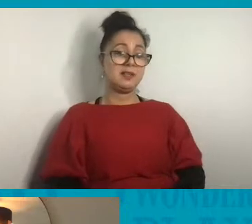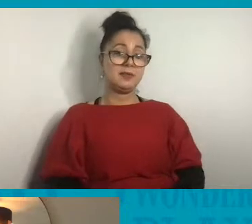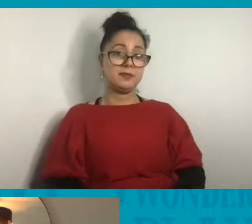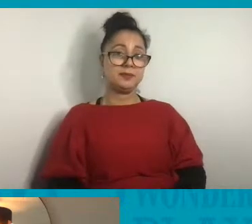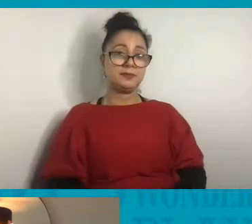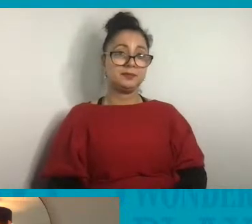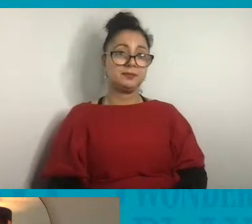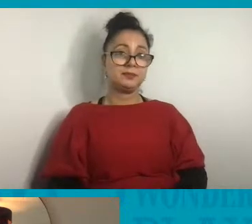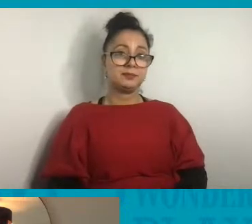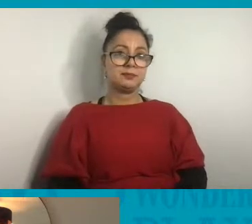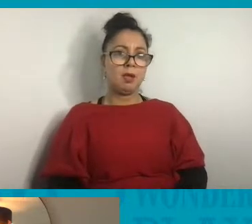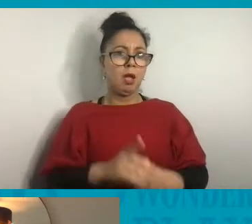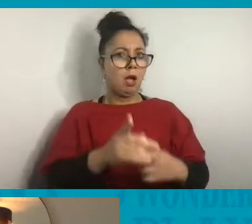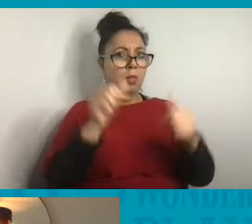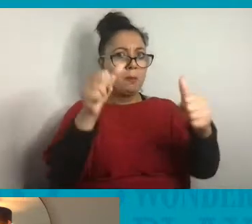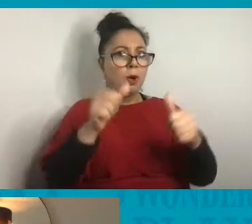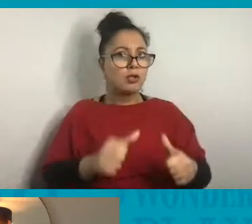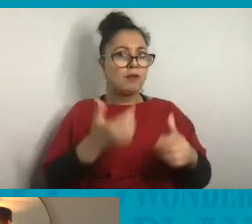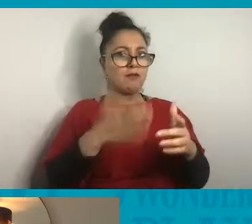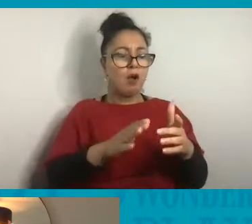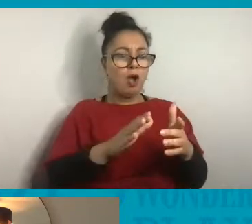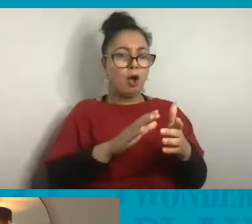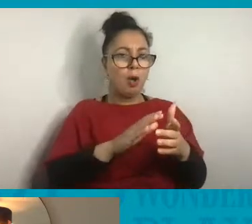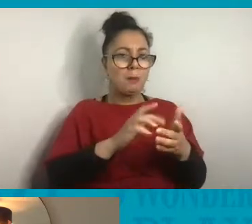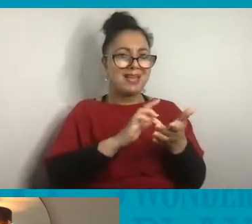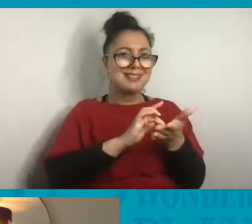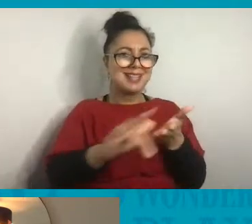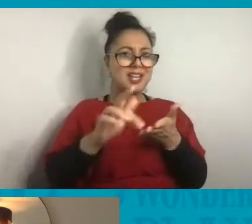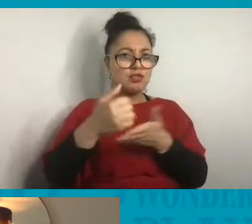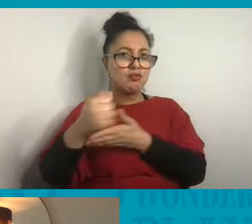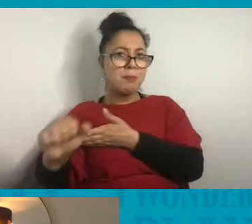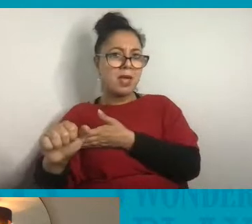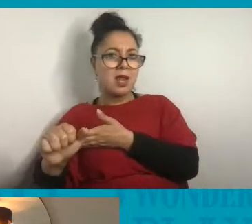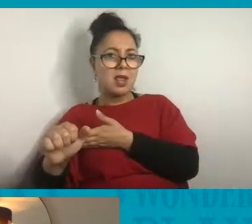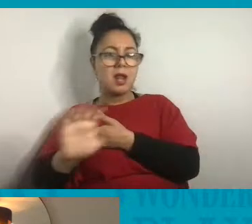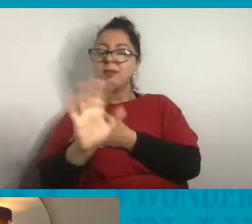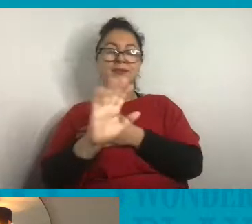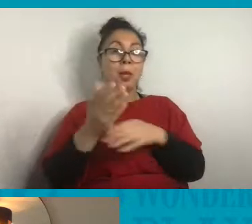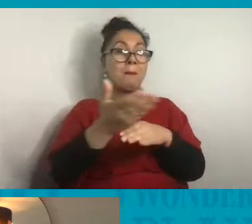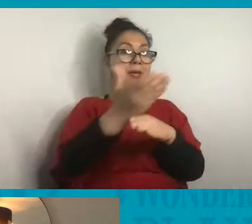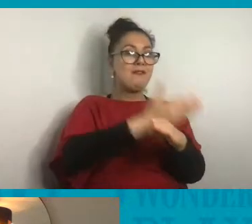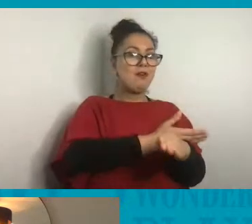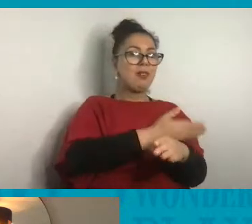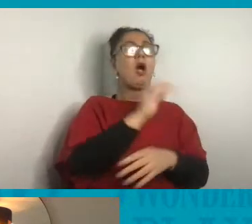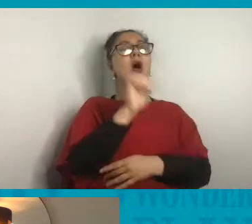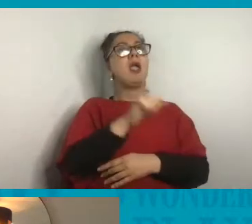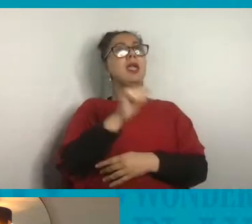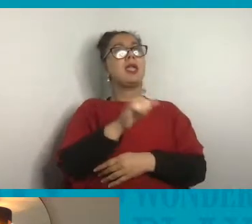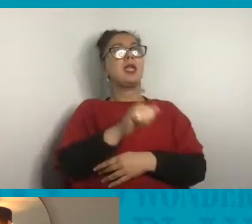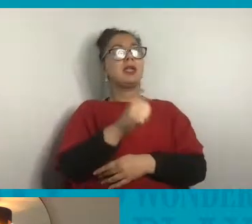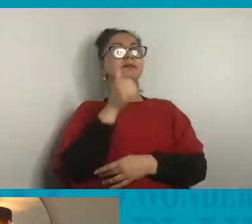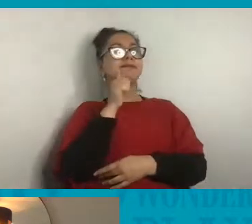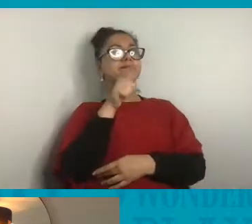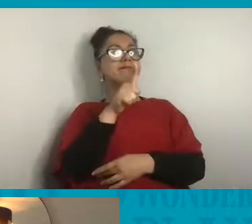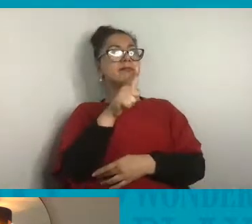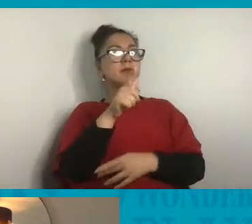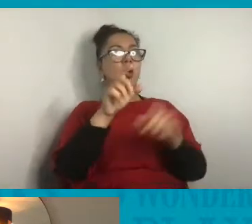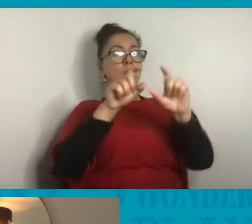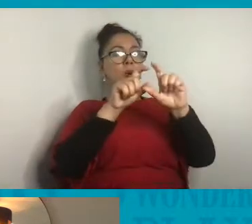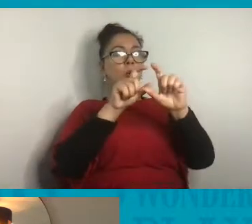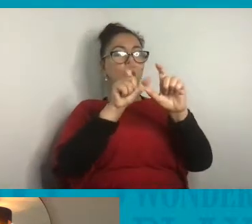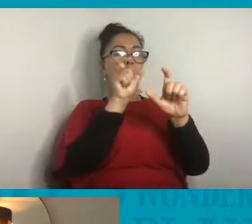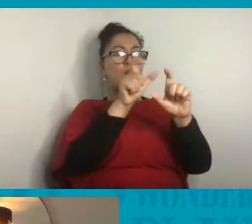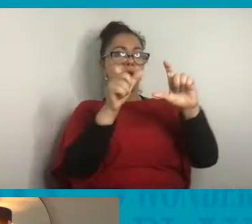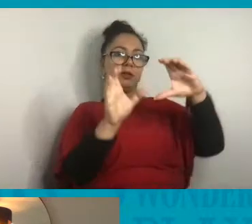Extinction Rebellion? one before, it was the very first one that had the words going at the angle. So